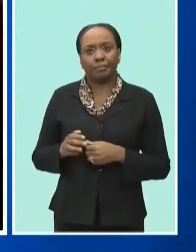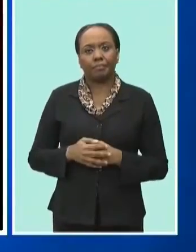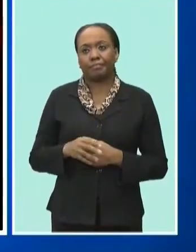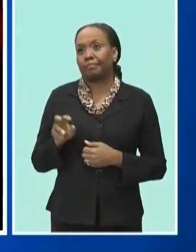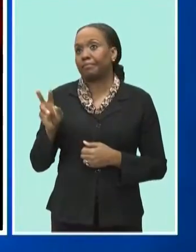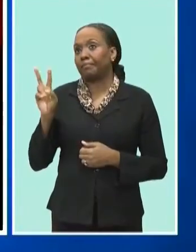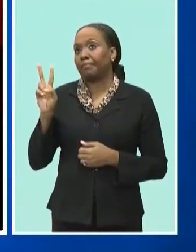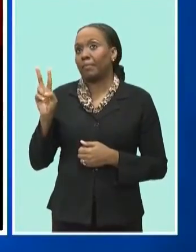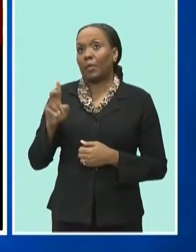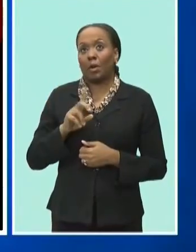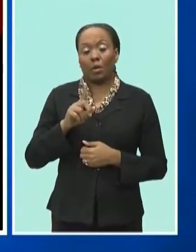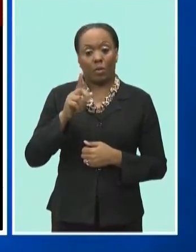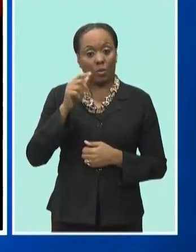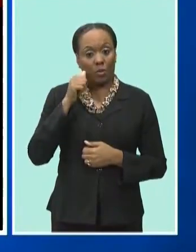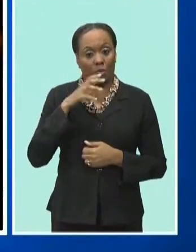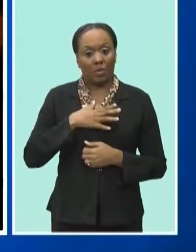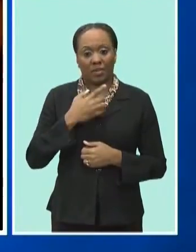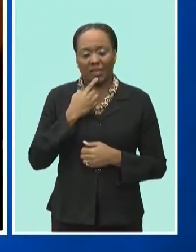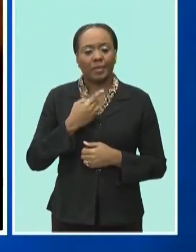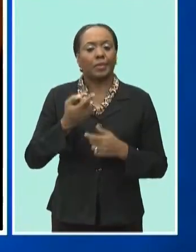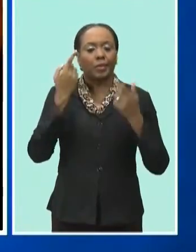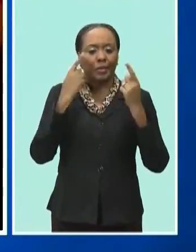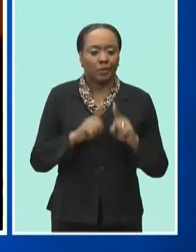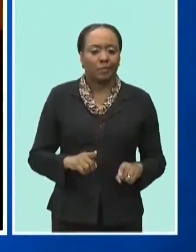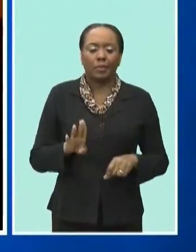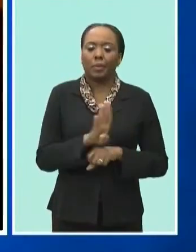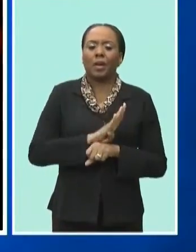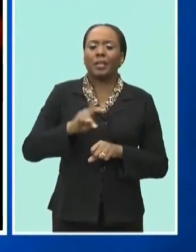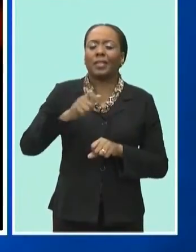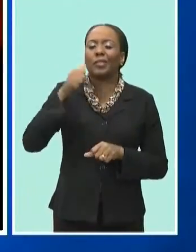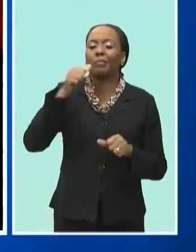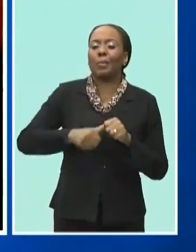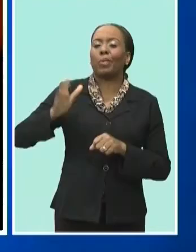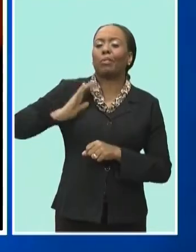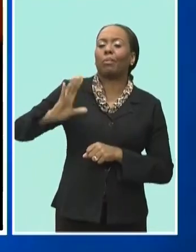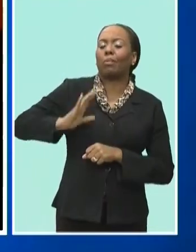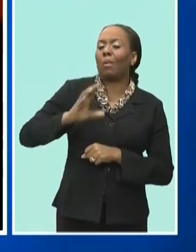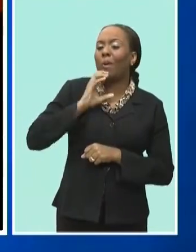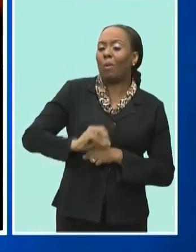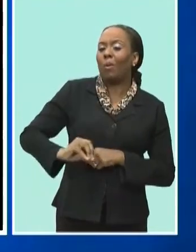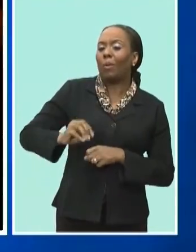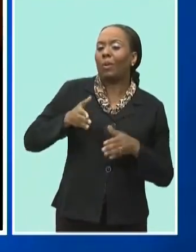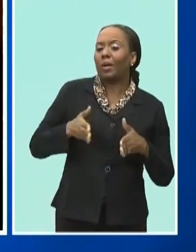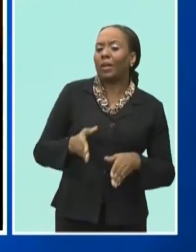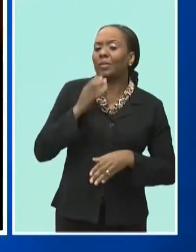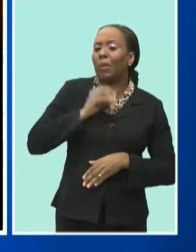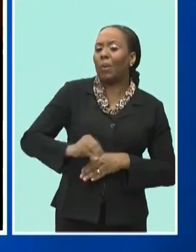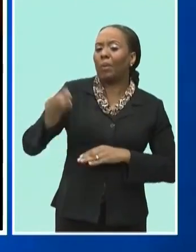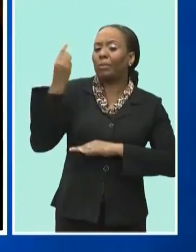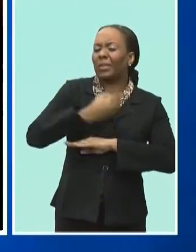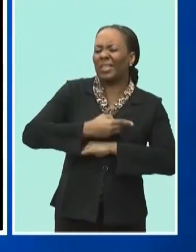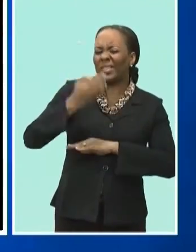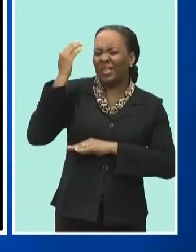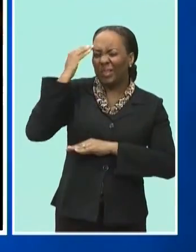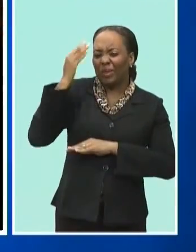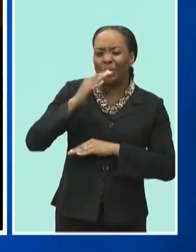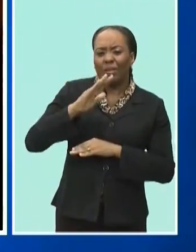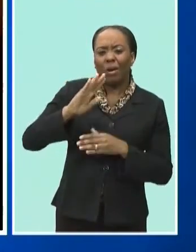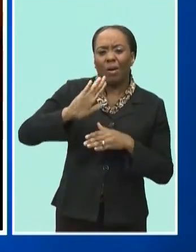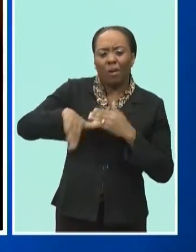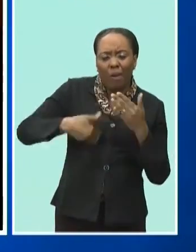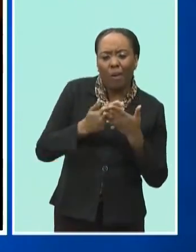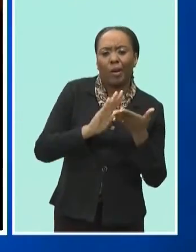Critchlow has weighed in. She agrees that Barbados really needs to return to the old days where the whole village